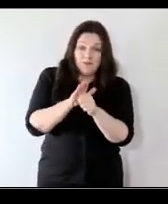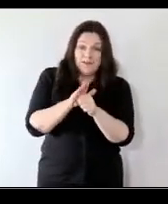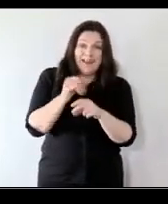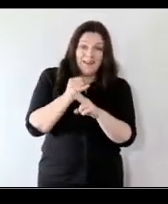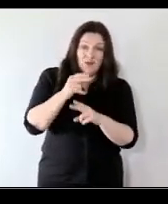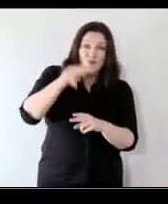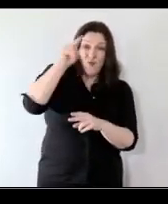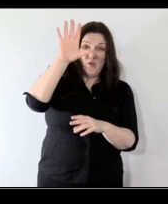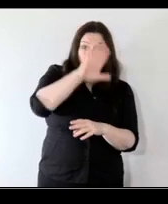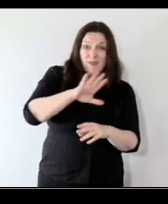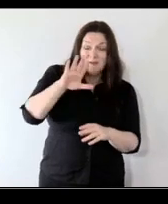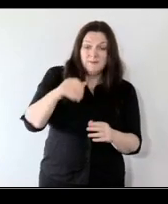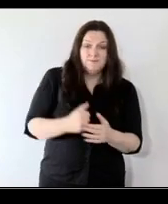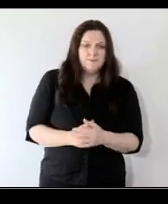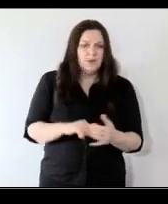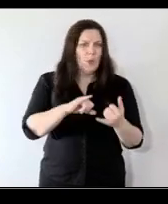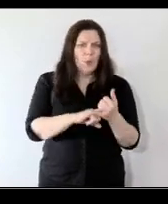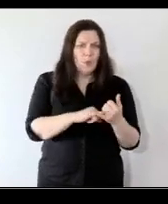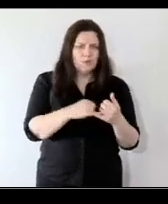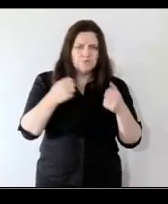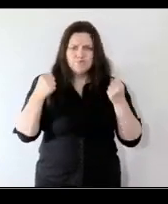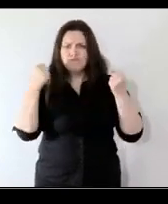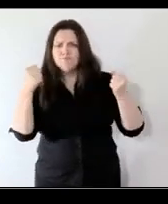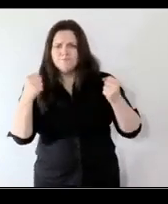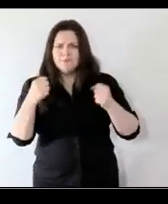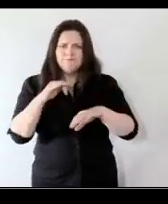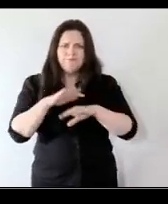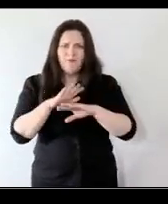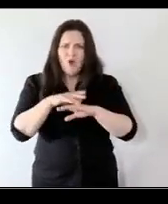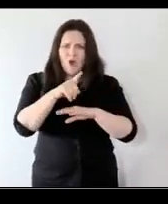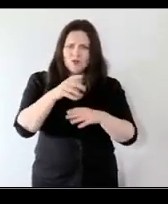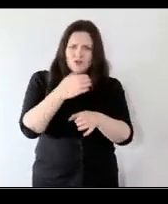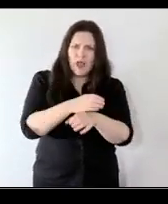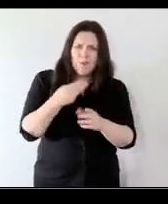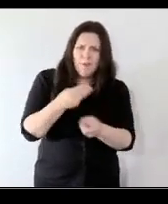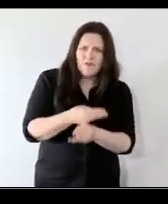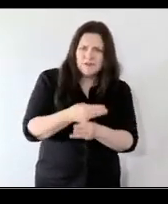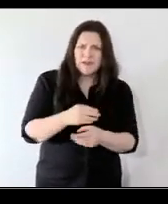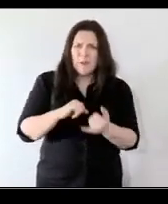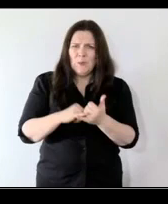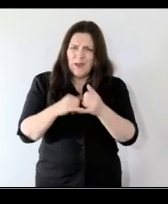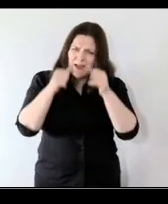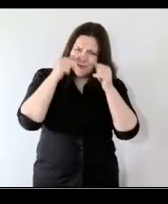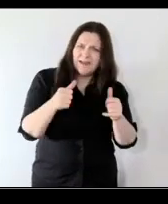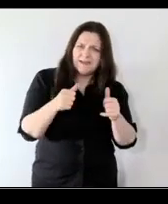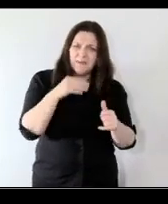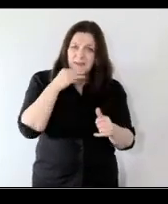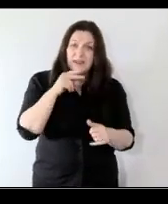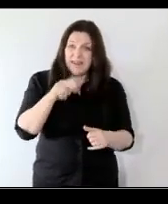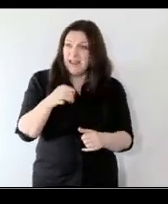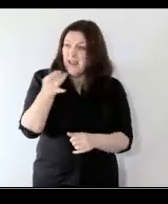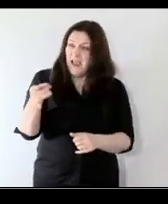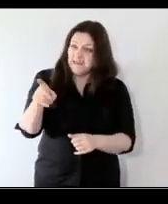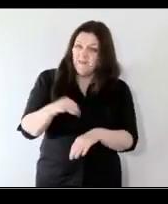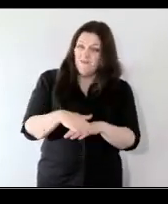who's a champion within england for for child poverty and and for us addressing those who i can